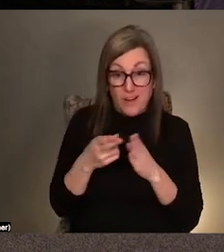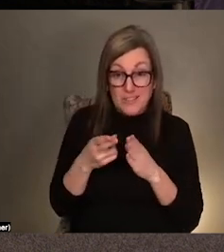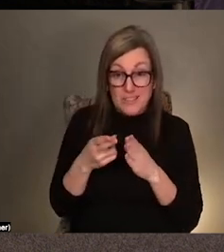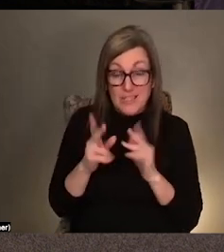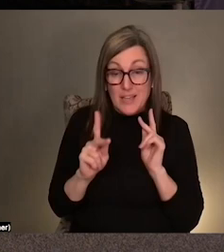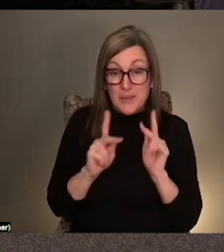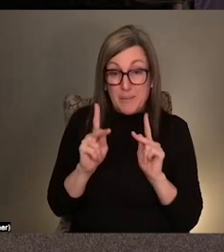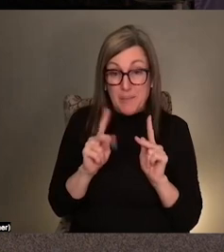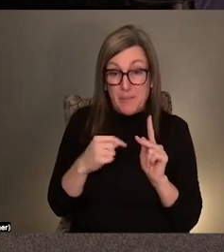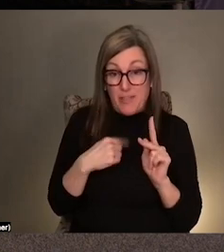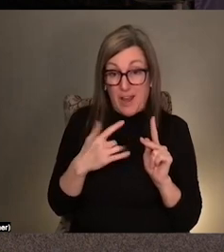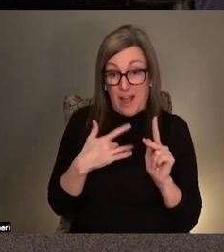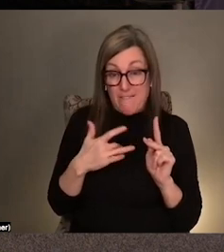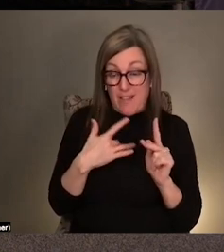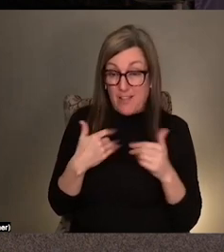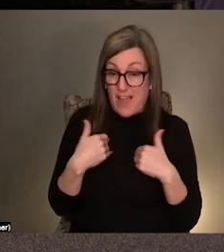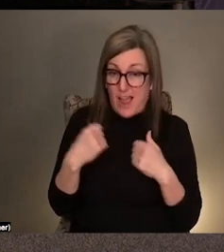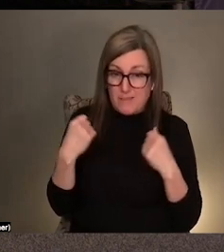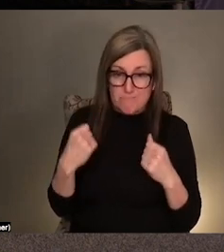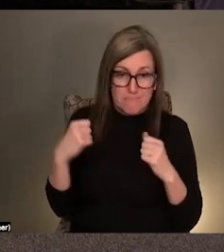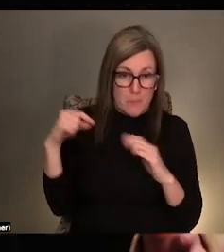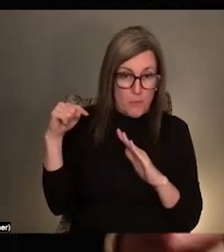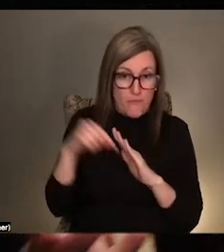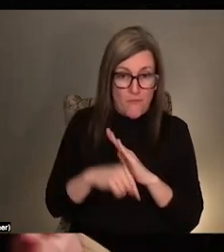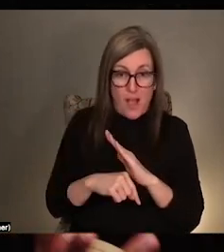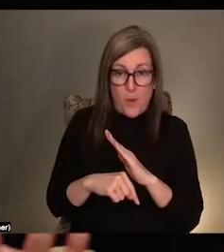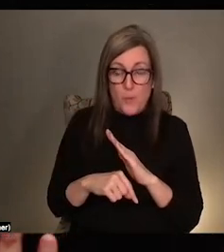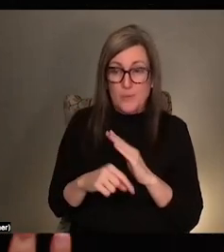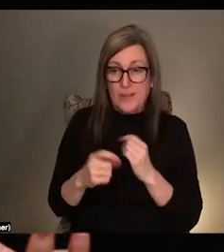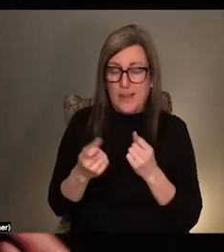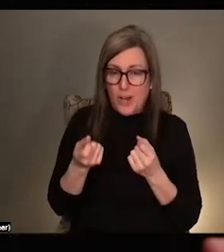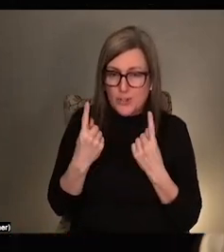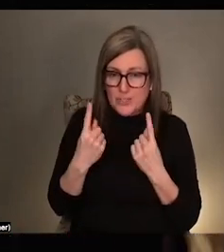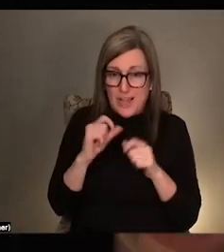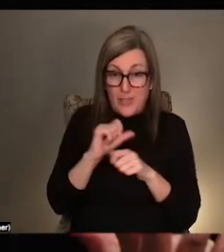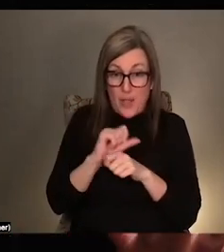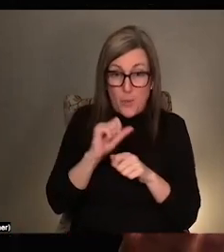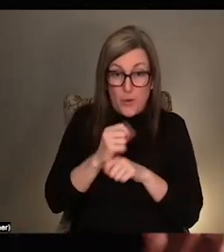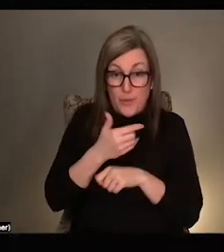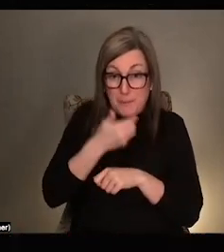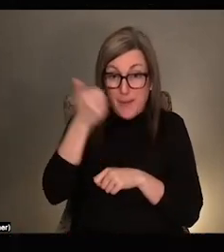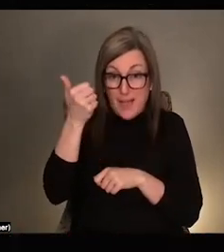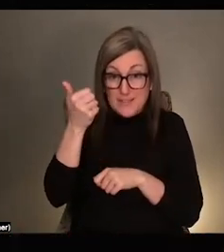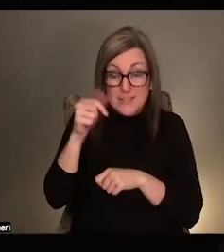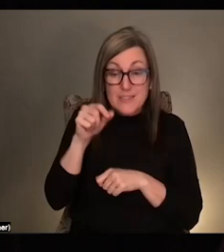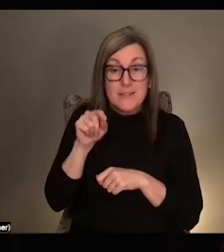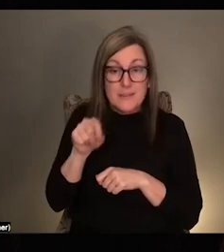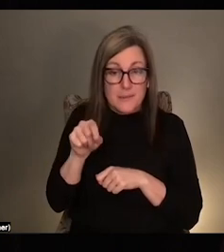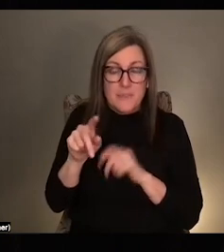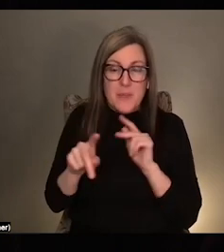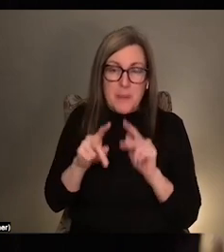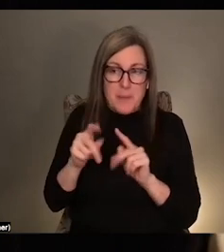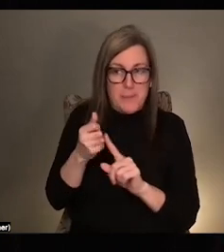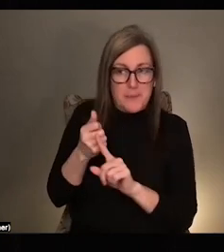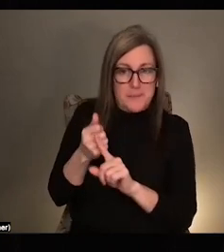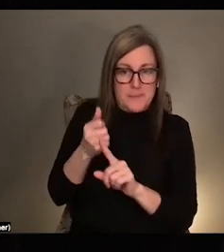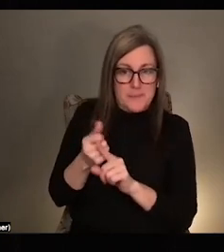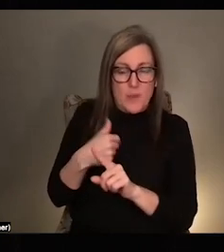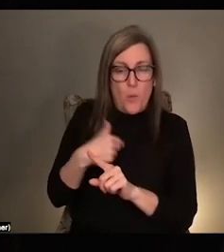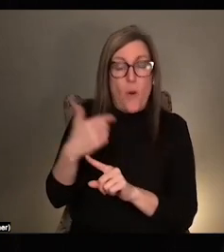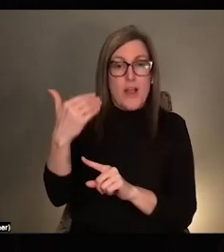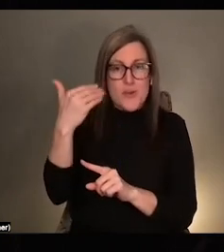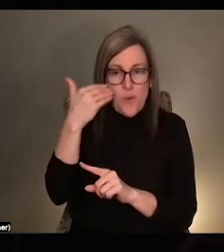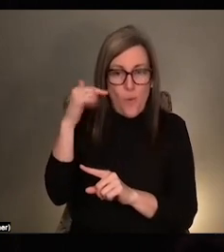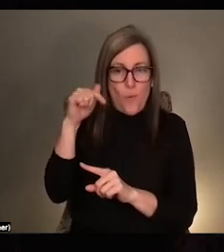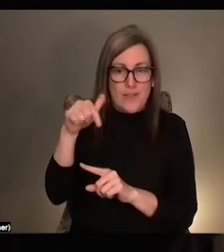felt had like the most profound or like who understood the work best when they approached it were people who are like, oh, I know this